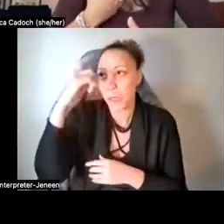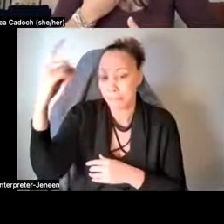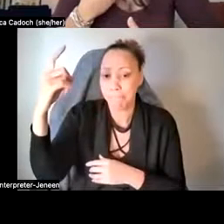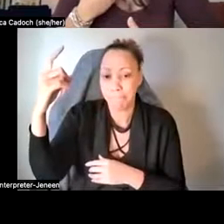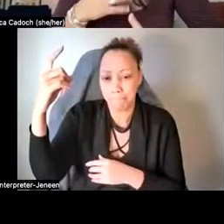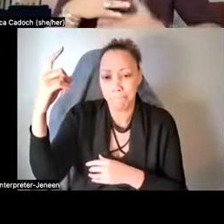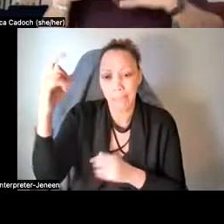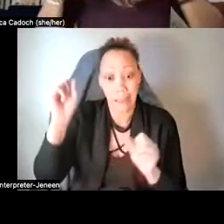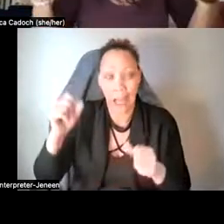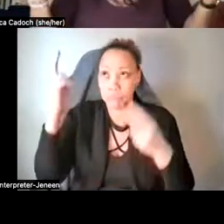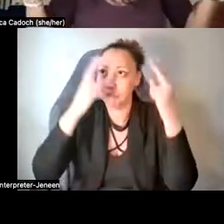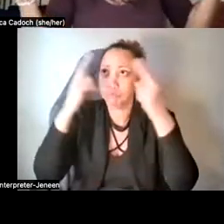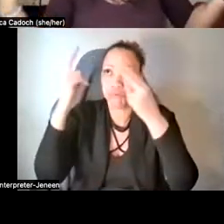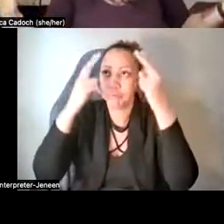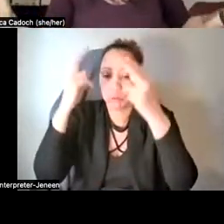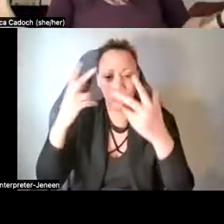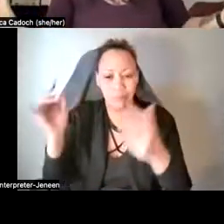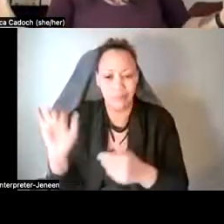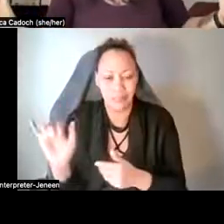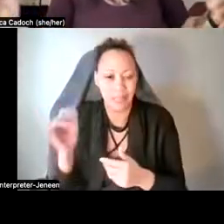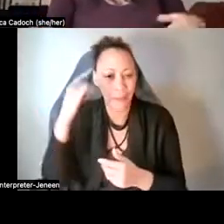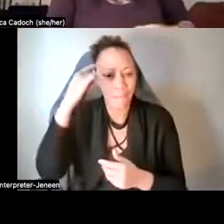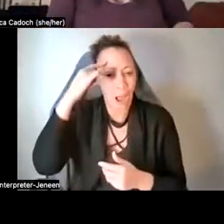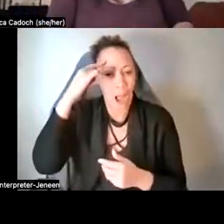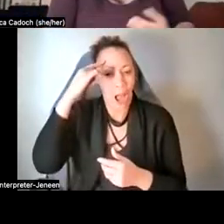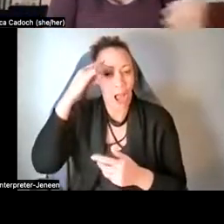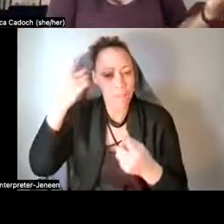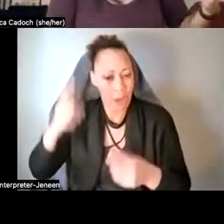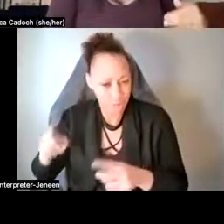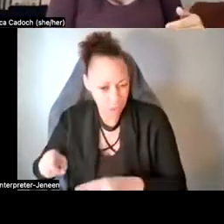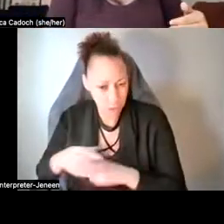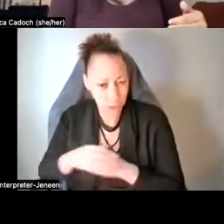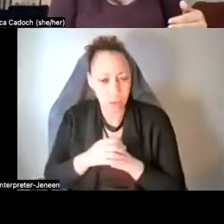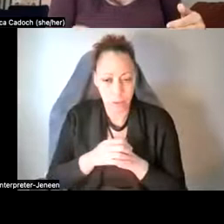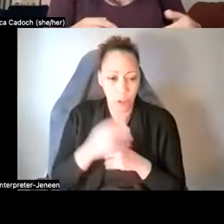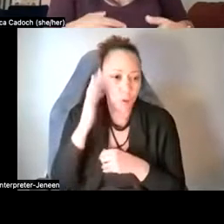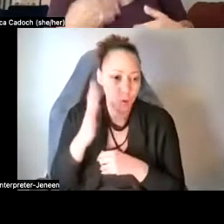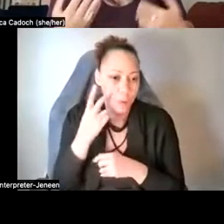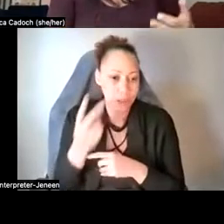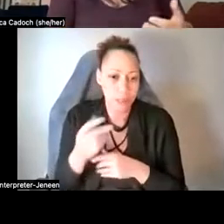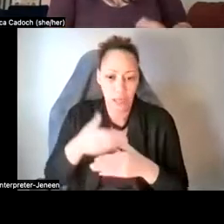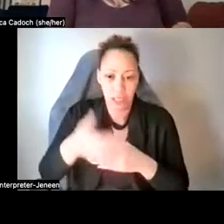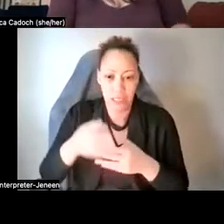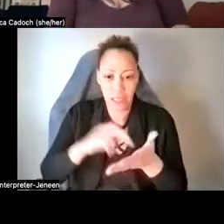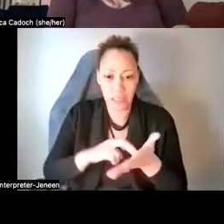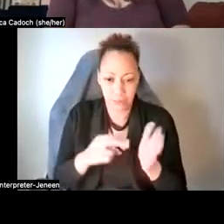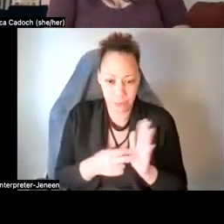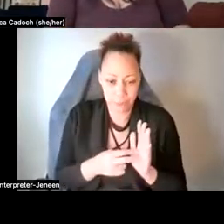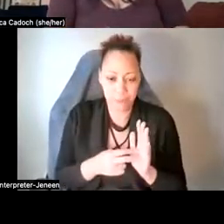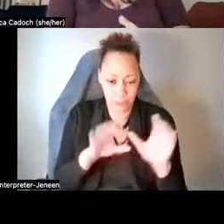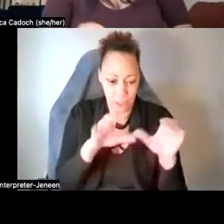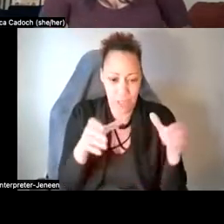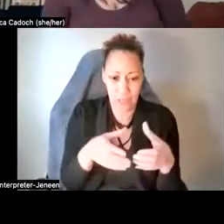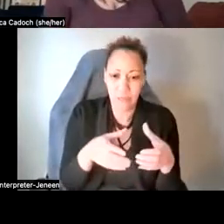psychedelic. So anything that's very like mind manifesting, and you'll see in the next definition, it's a class of hallucinogenic